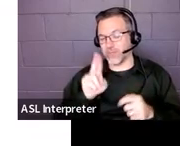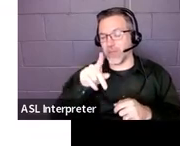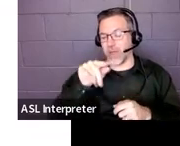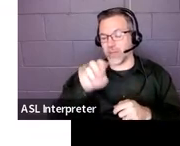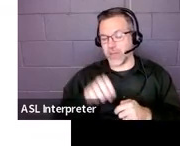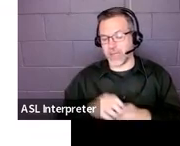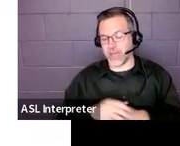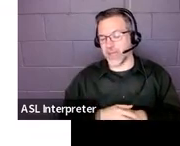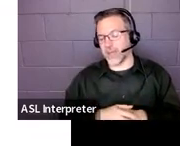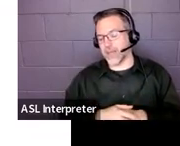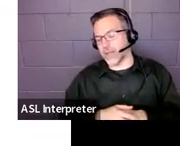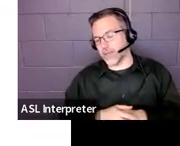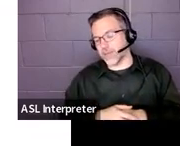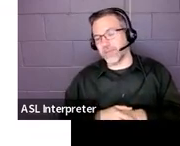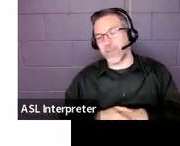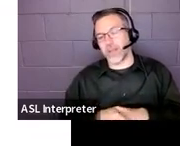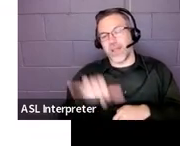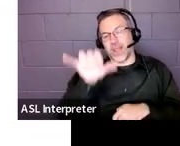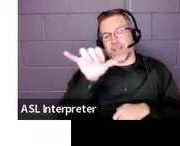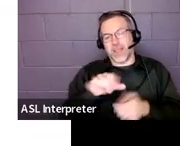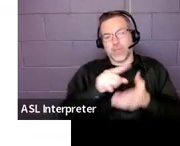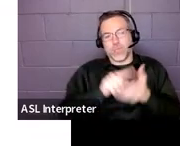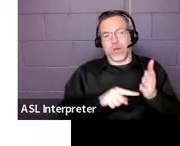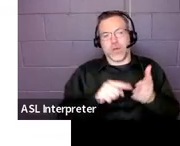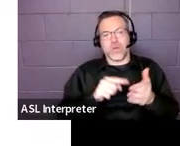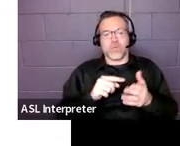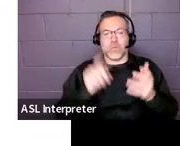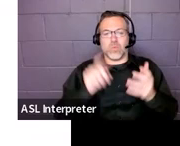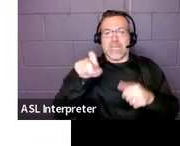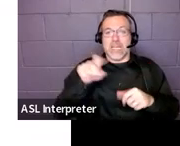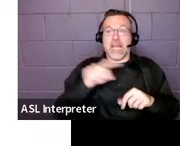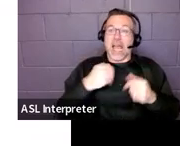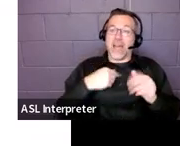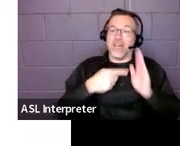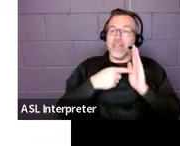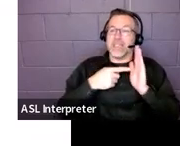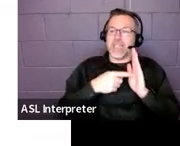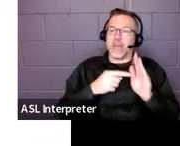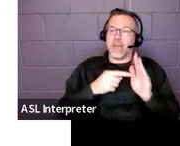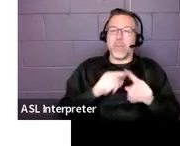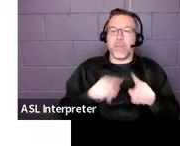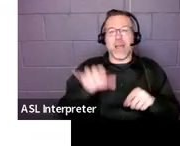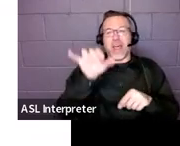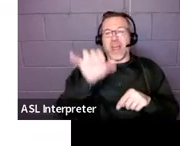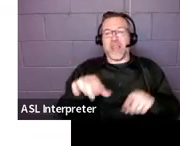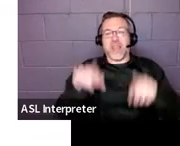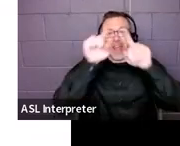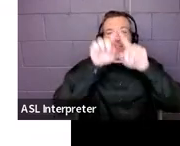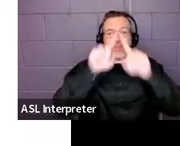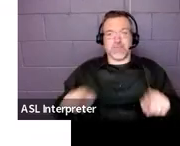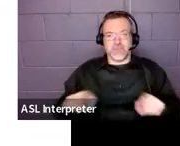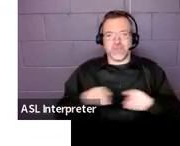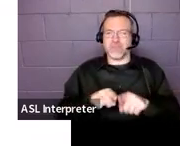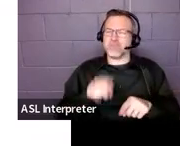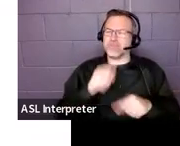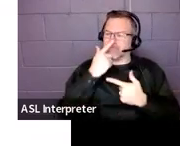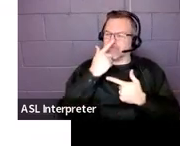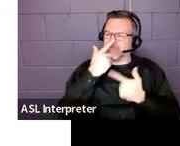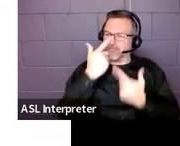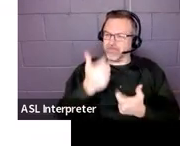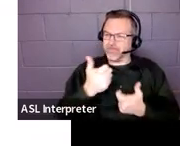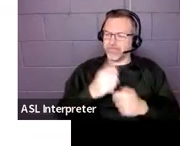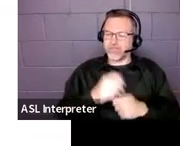But that's what we're looking for. And I do have an example. But I found this really interesting visual. And I